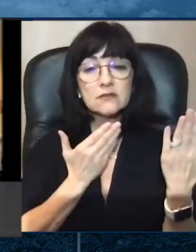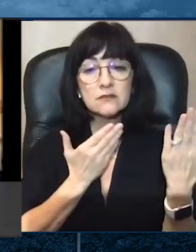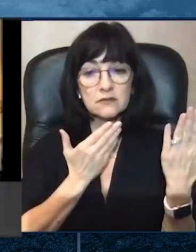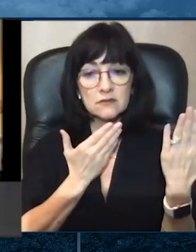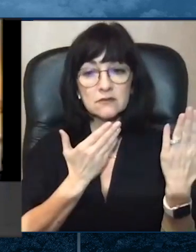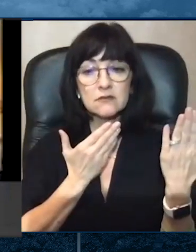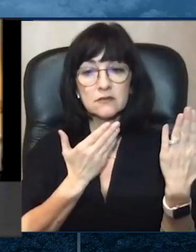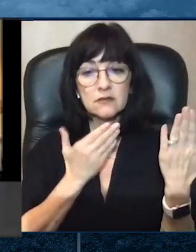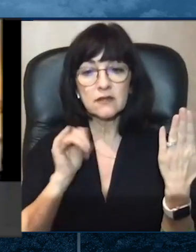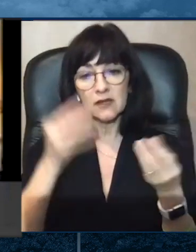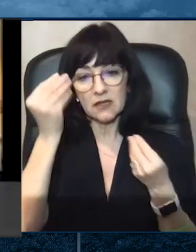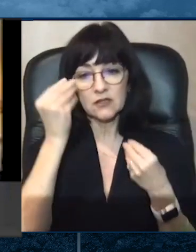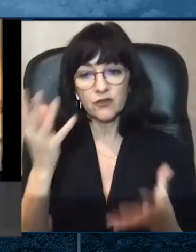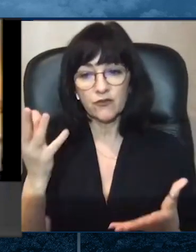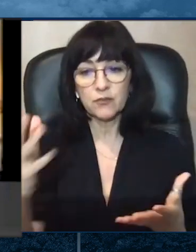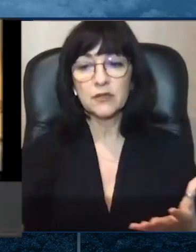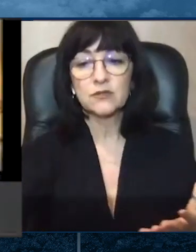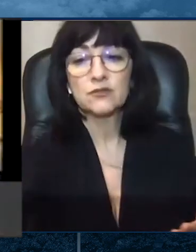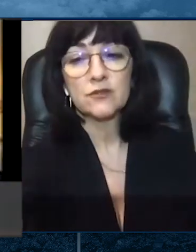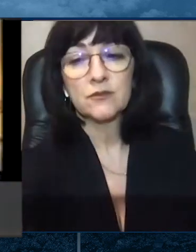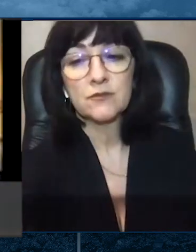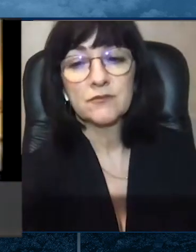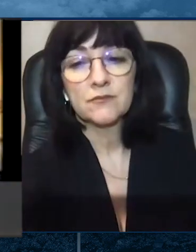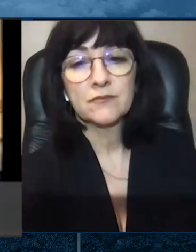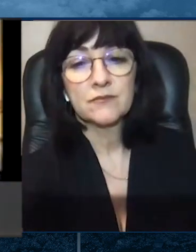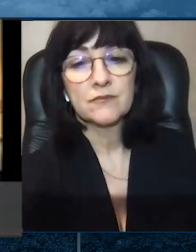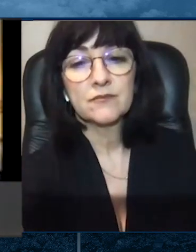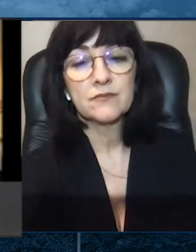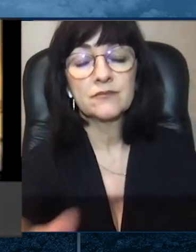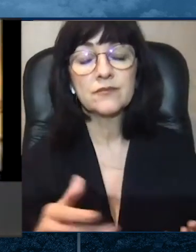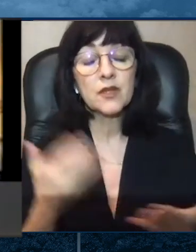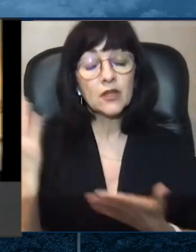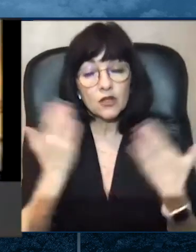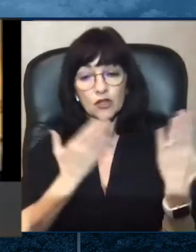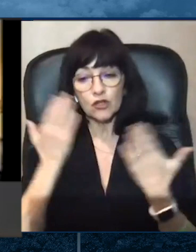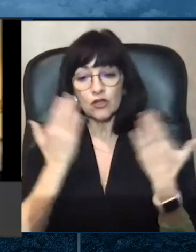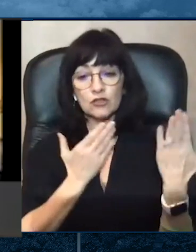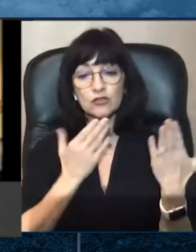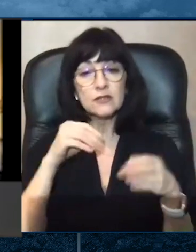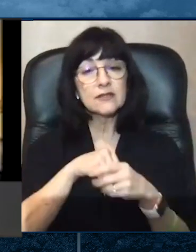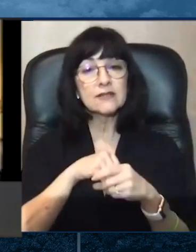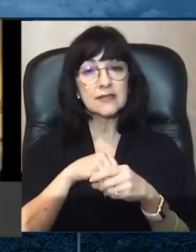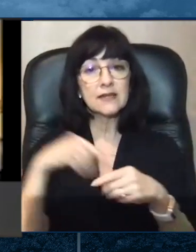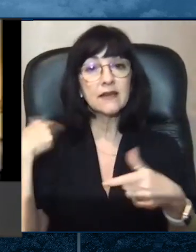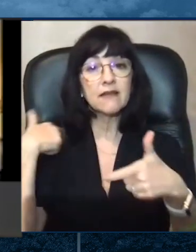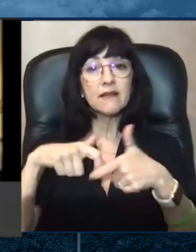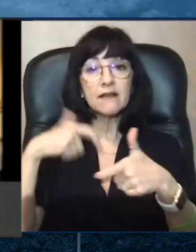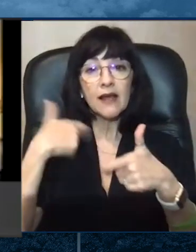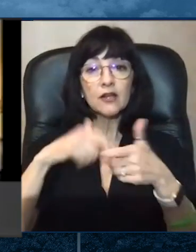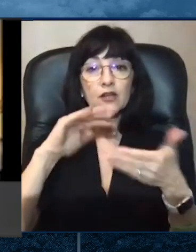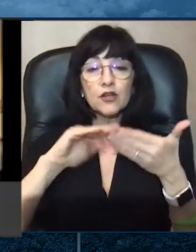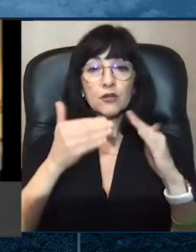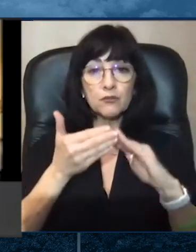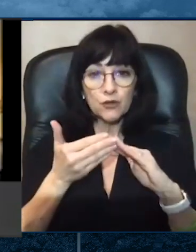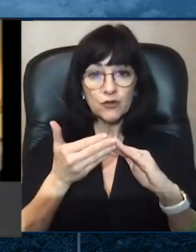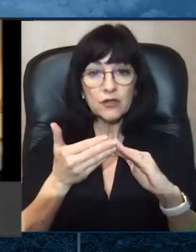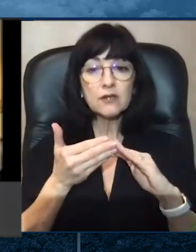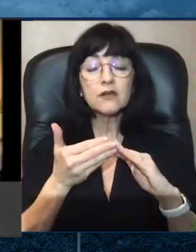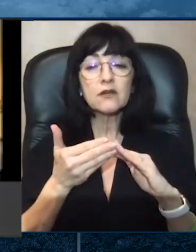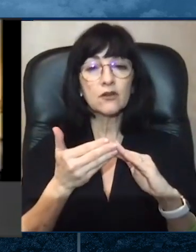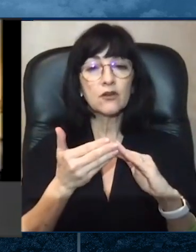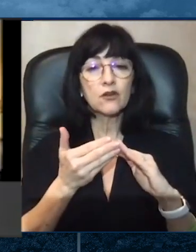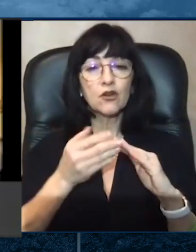servicios esenciales en el Centro Latinoamericano han permanecido abiertos. El servicio de apoyo de